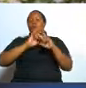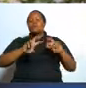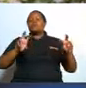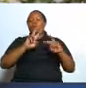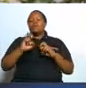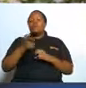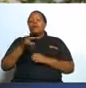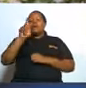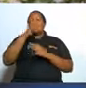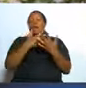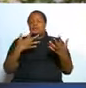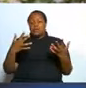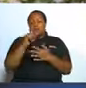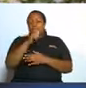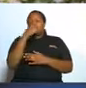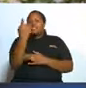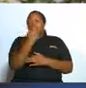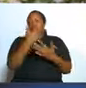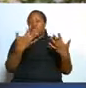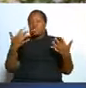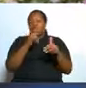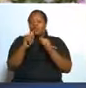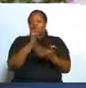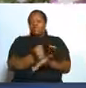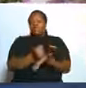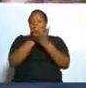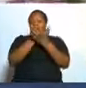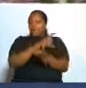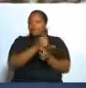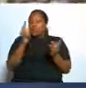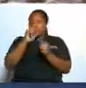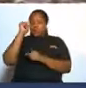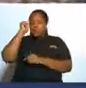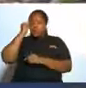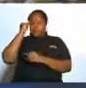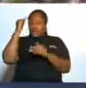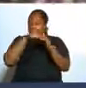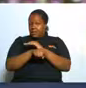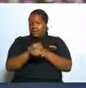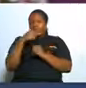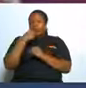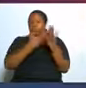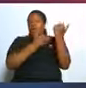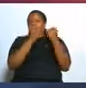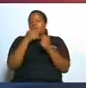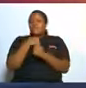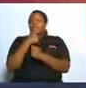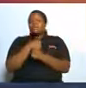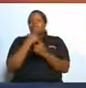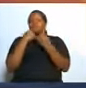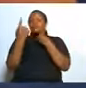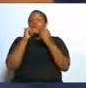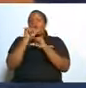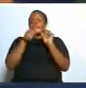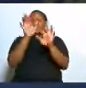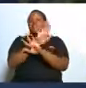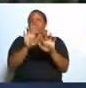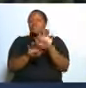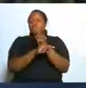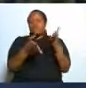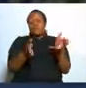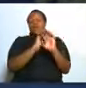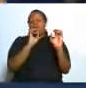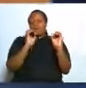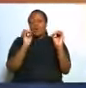for yourself these are just skeletons to help you to dig deep so don't expect me to talk about everything here